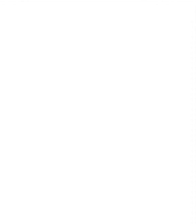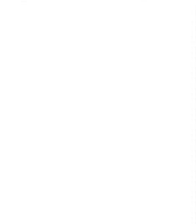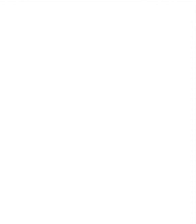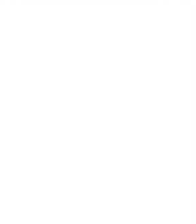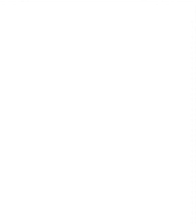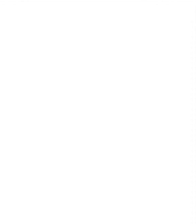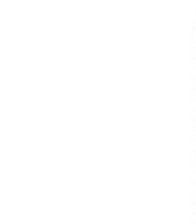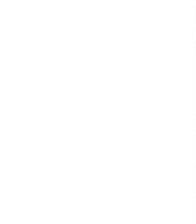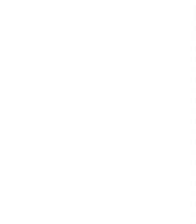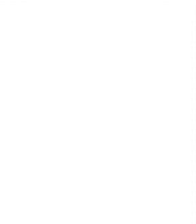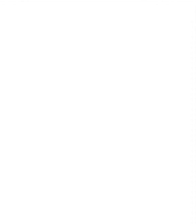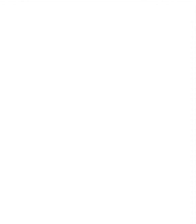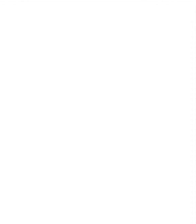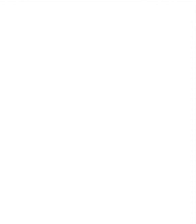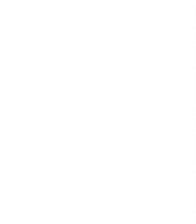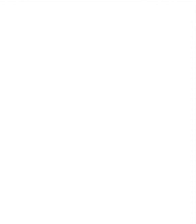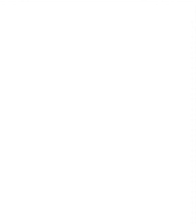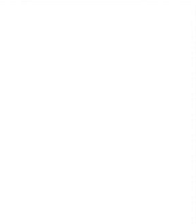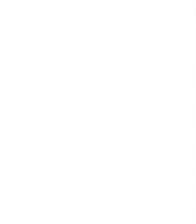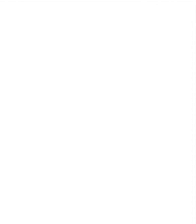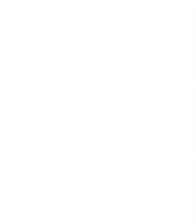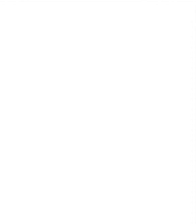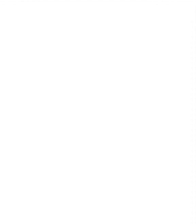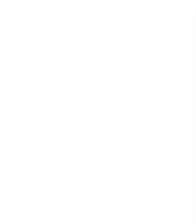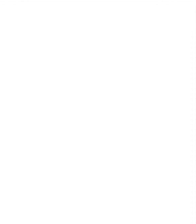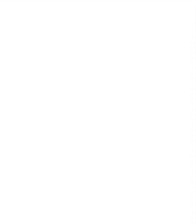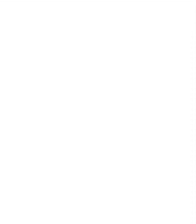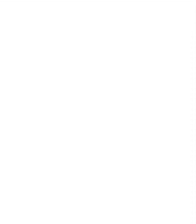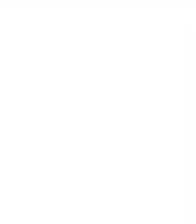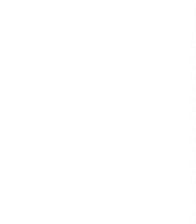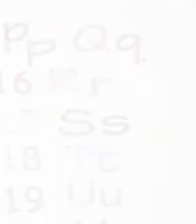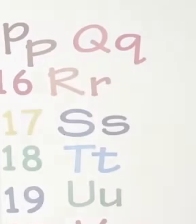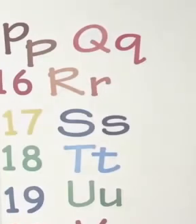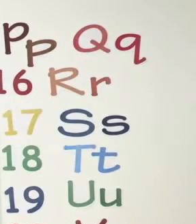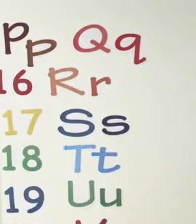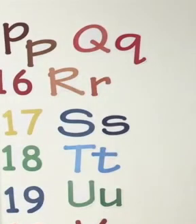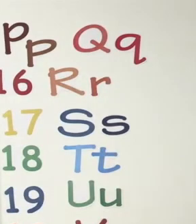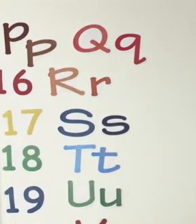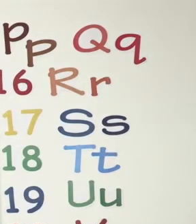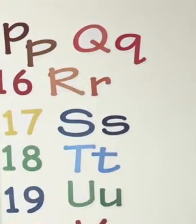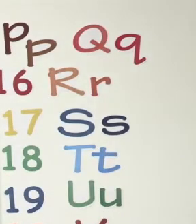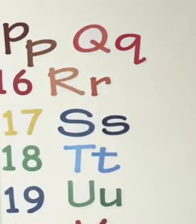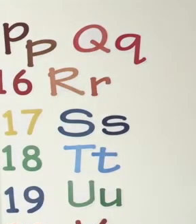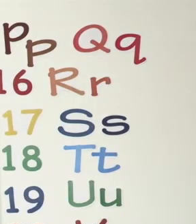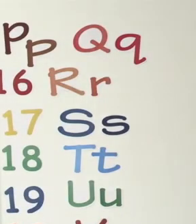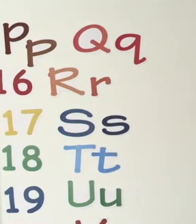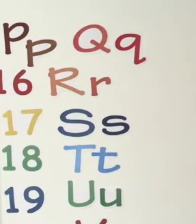boys and girls, we are going to use red. So let us take a look at the board.